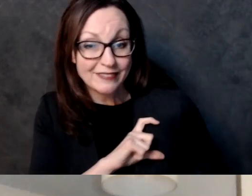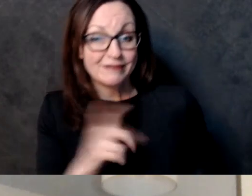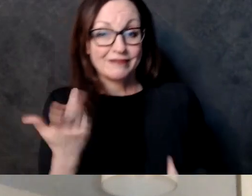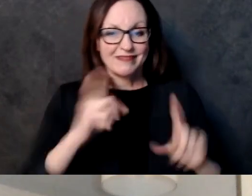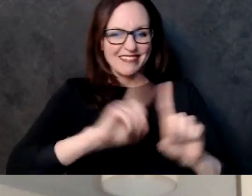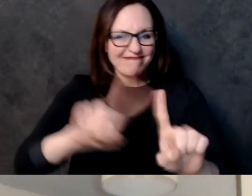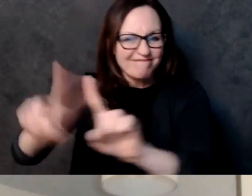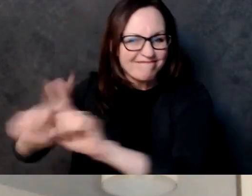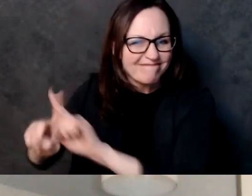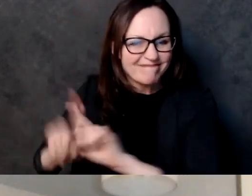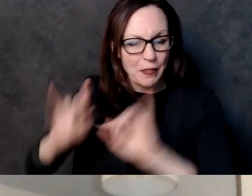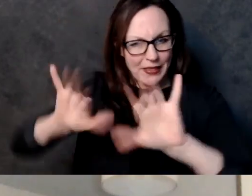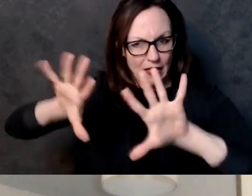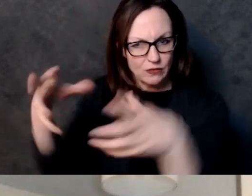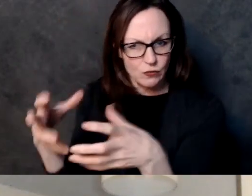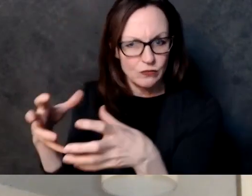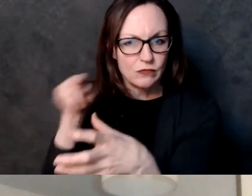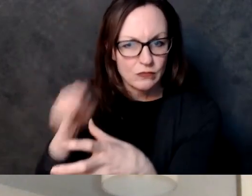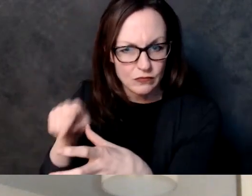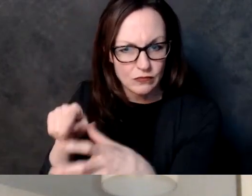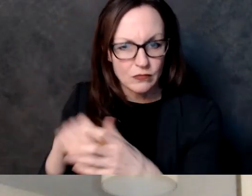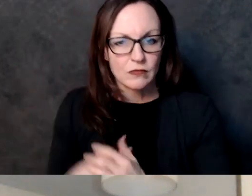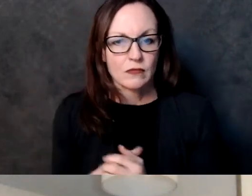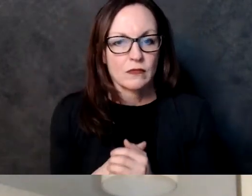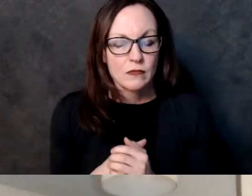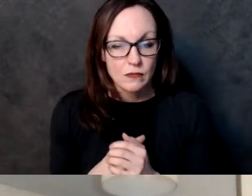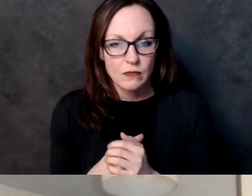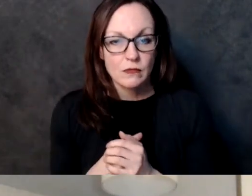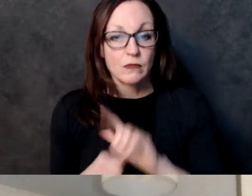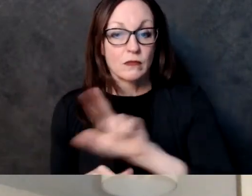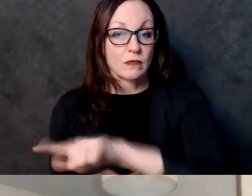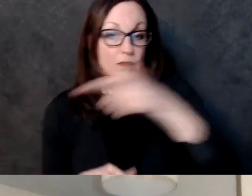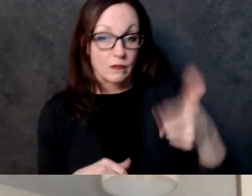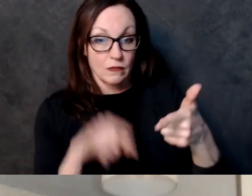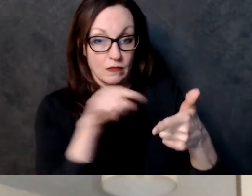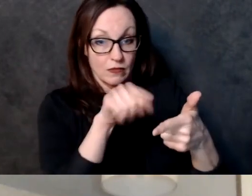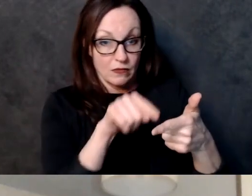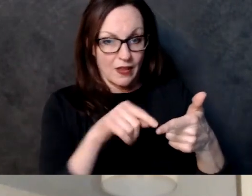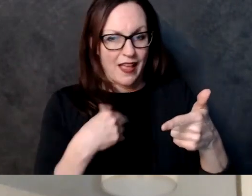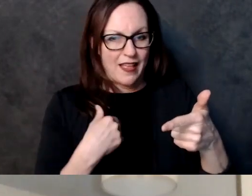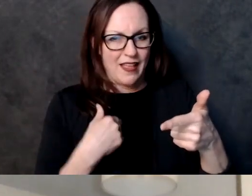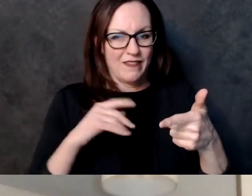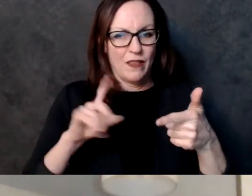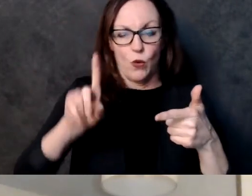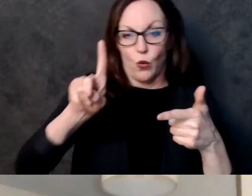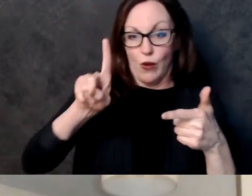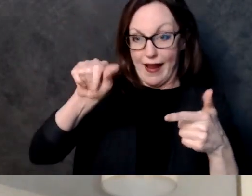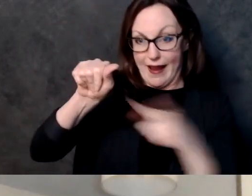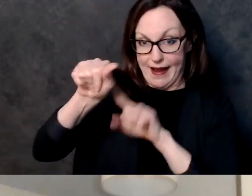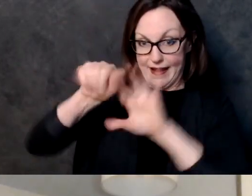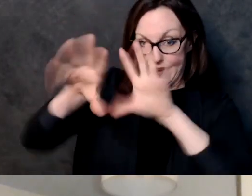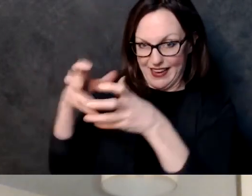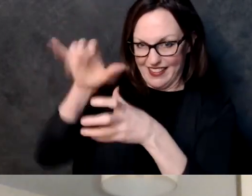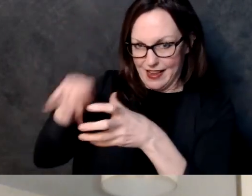bus drivers grocery workers and others in the food supply chain child care staff medicaid long-term care enrollees and residents in congregate living